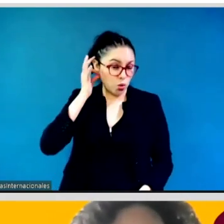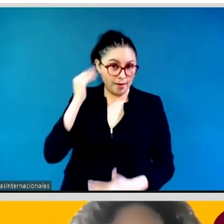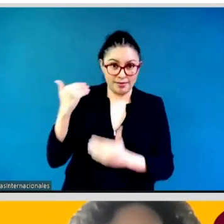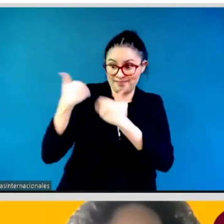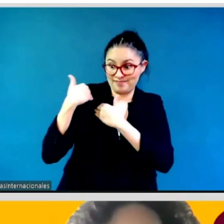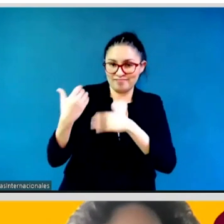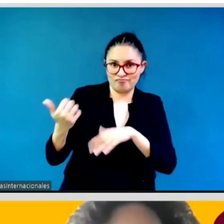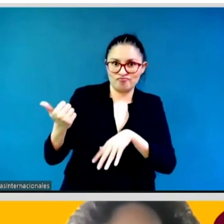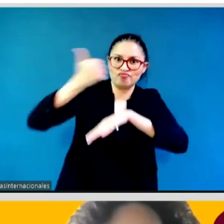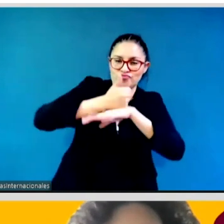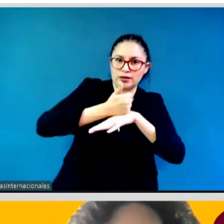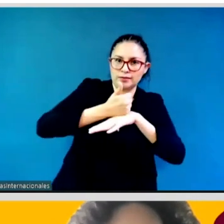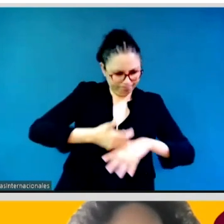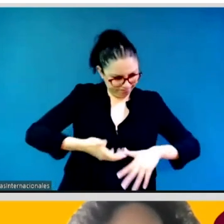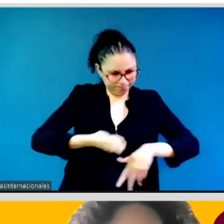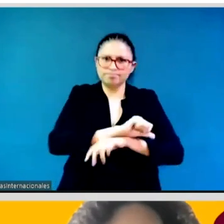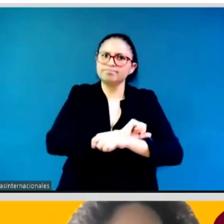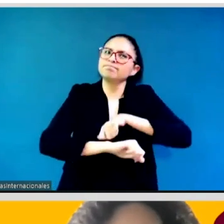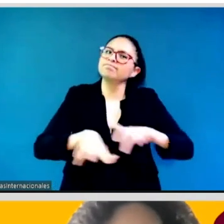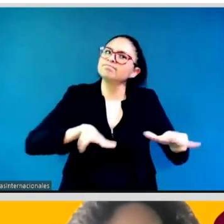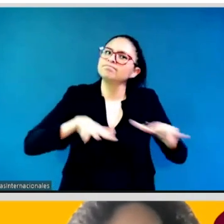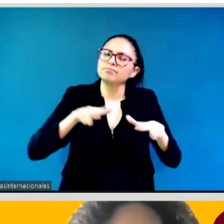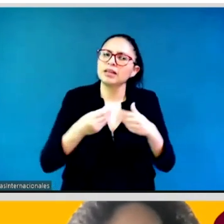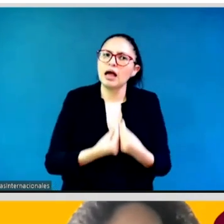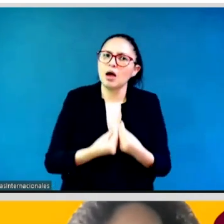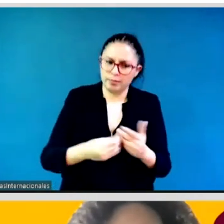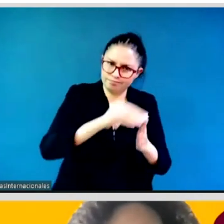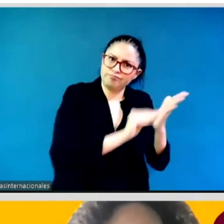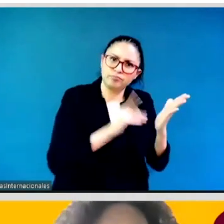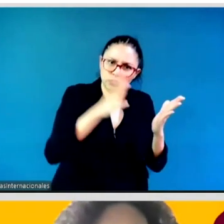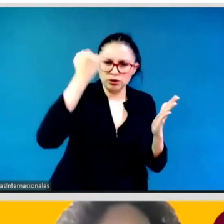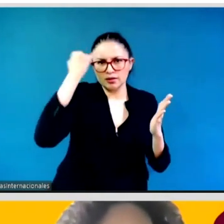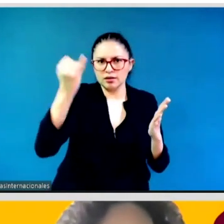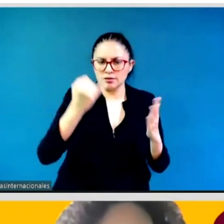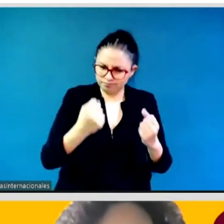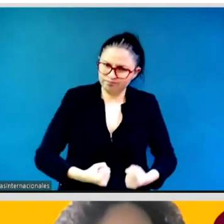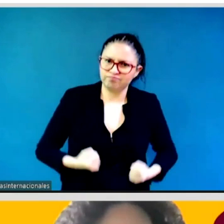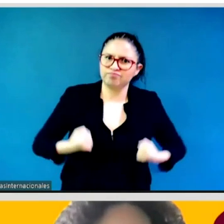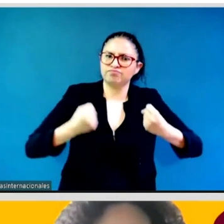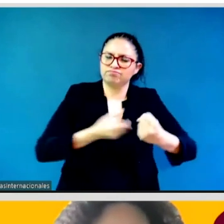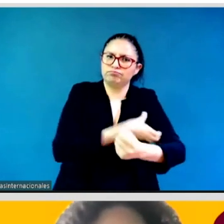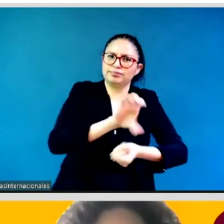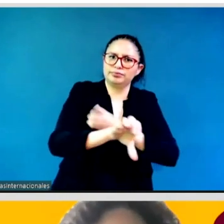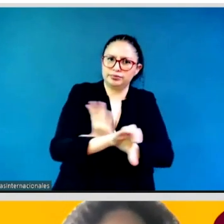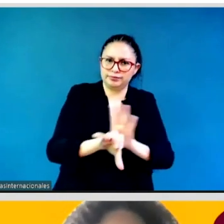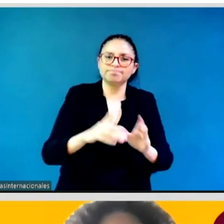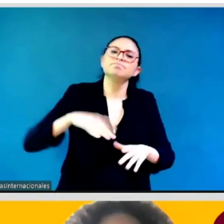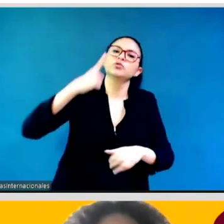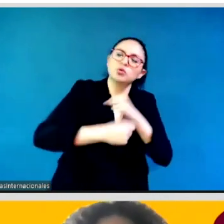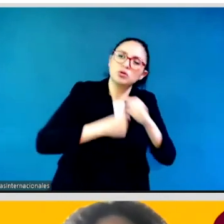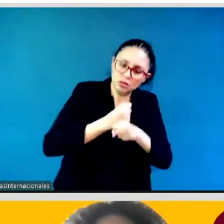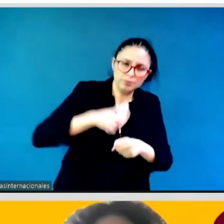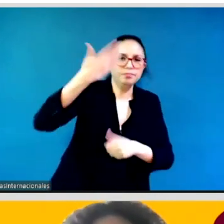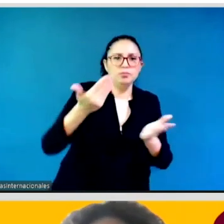next generation equality forum in Paris. So we'd love to gauge your reactions now and launch a